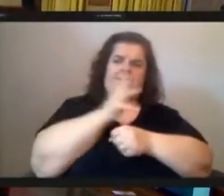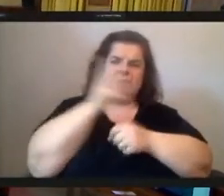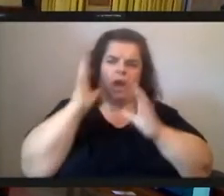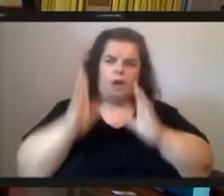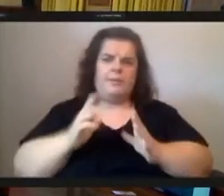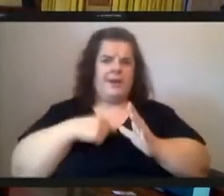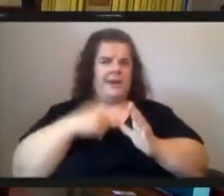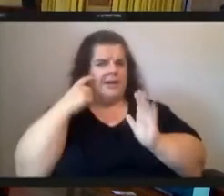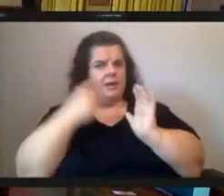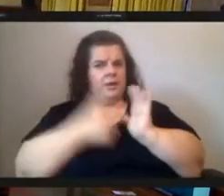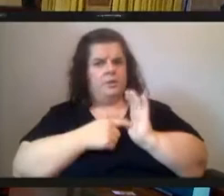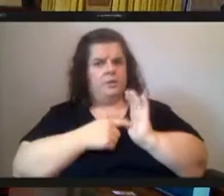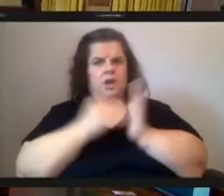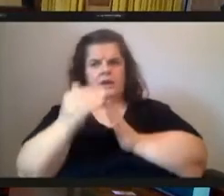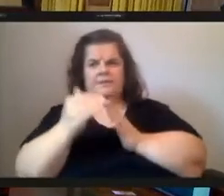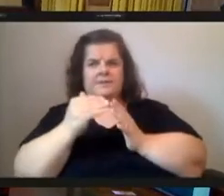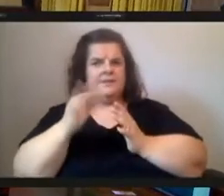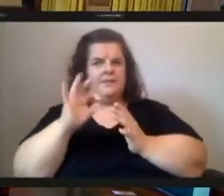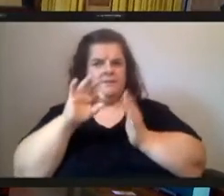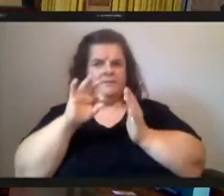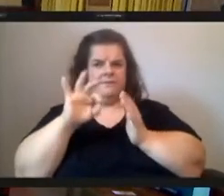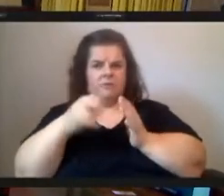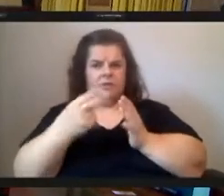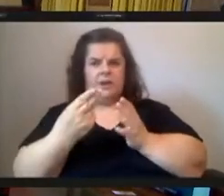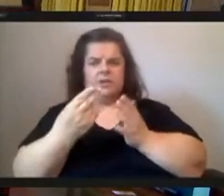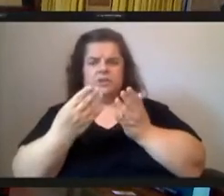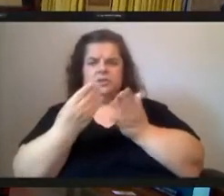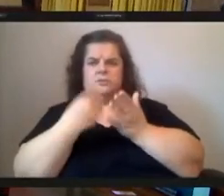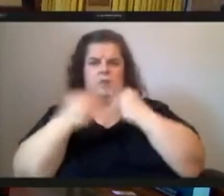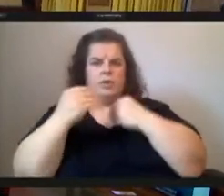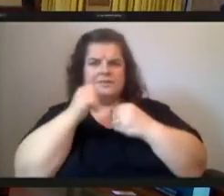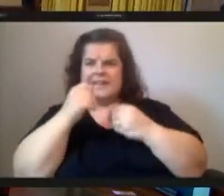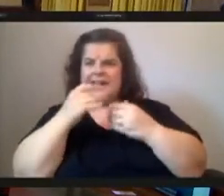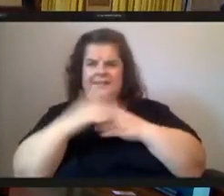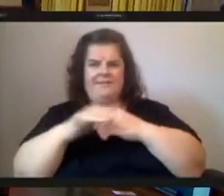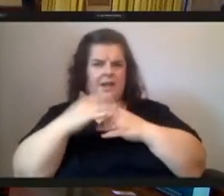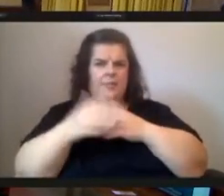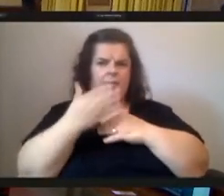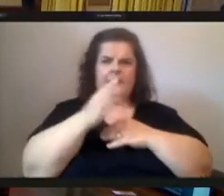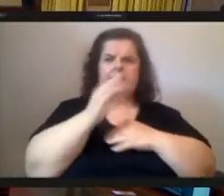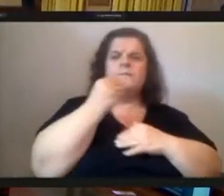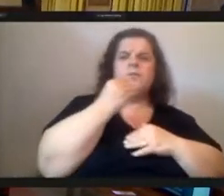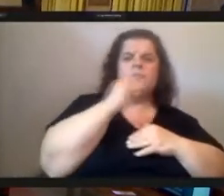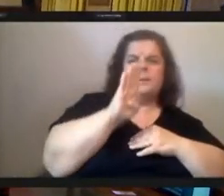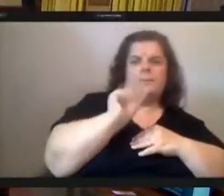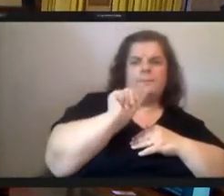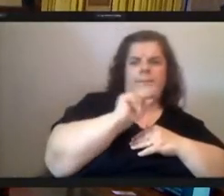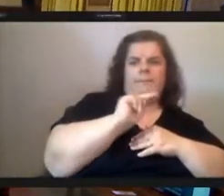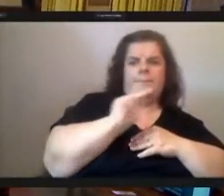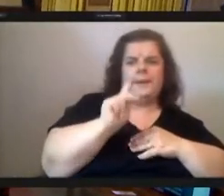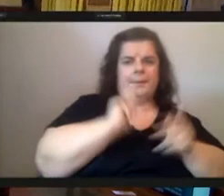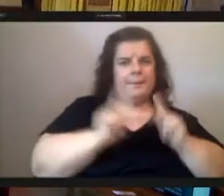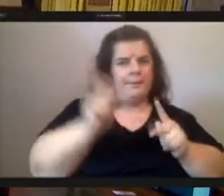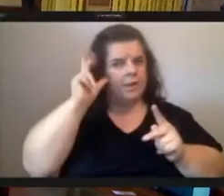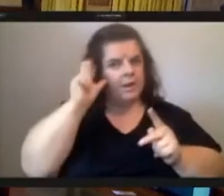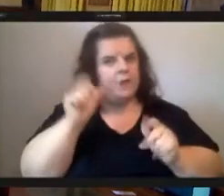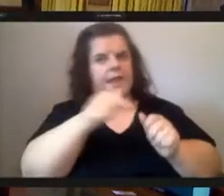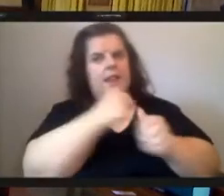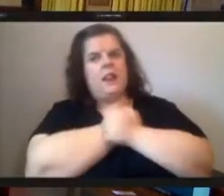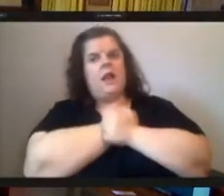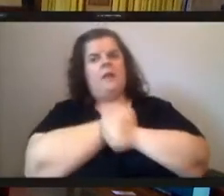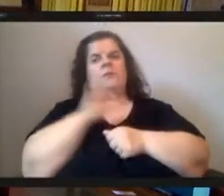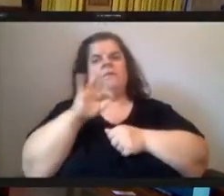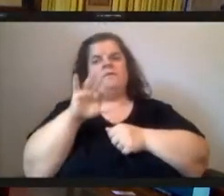inconsistent fresh produce is available at some of our food banks while being told how much the people love it when fresh produce is available to them